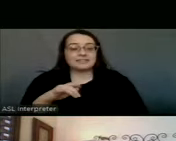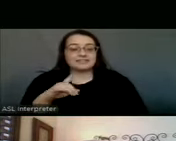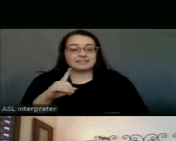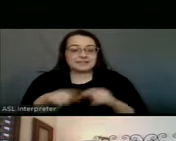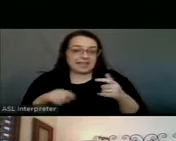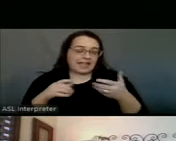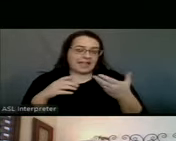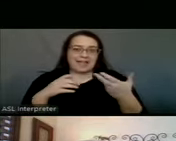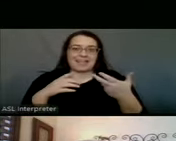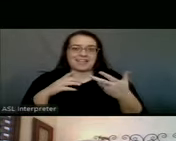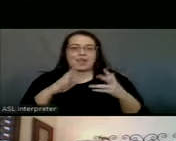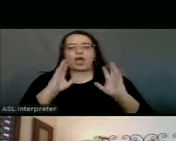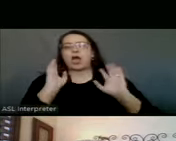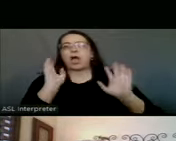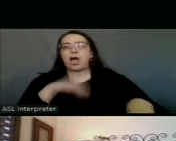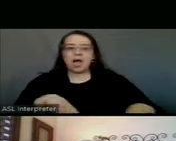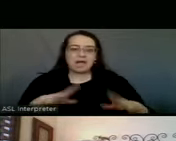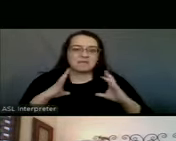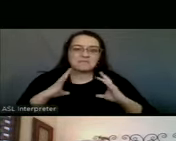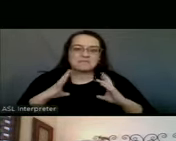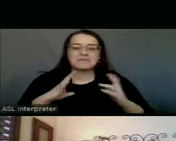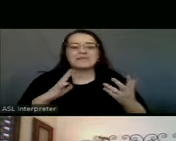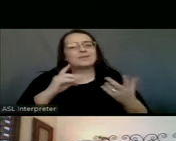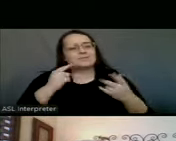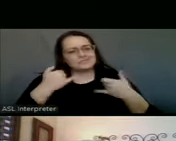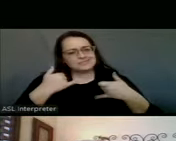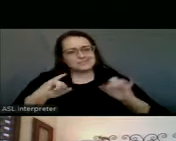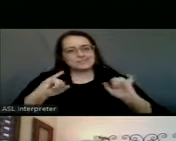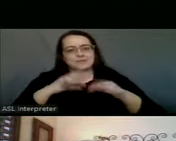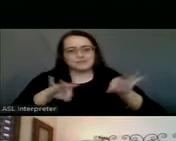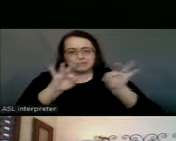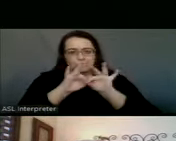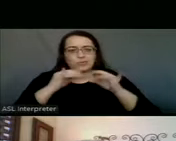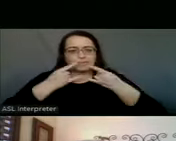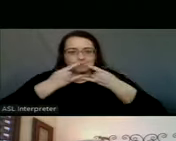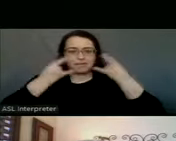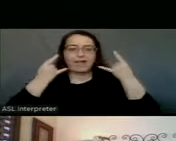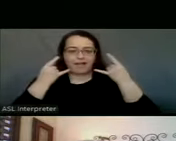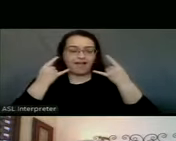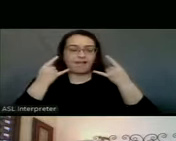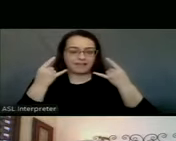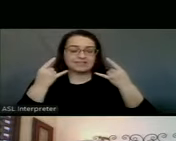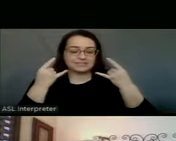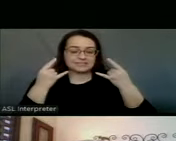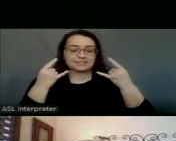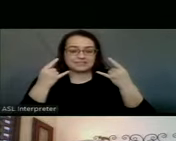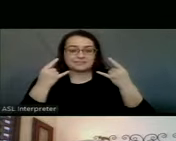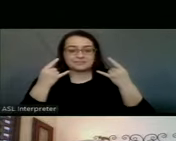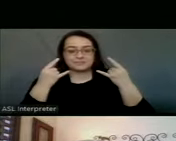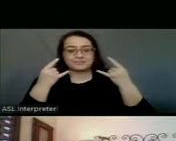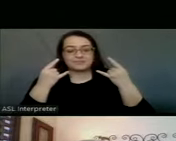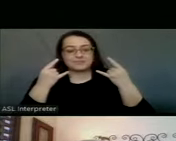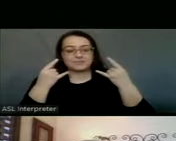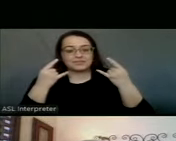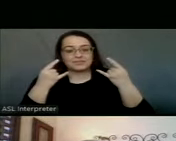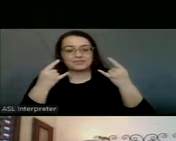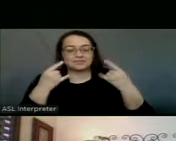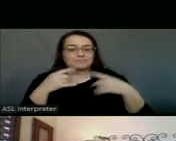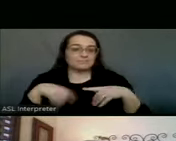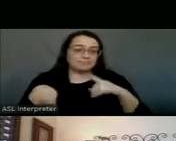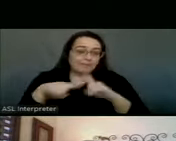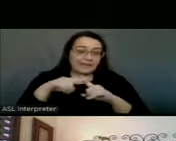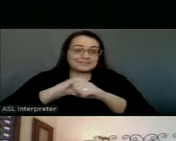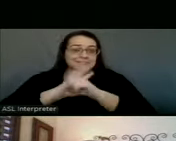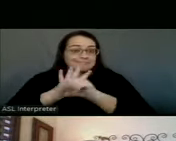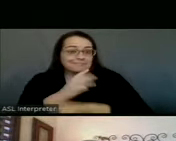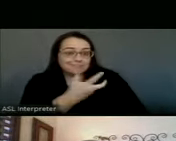let our guard down. Masking is just as important as ever, as well as those vaccinations and the other